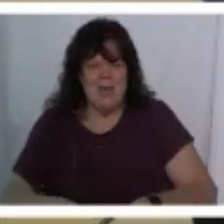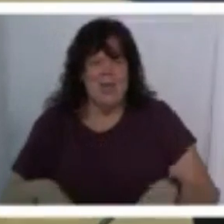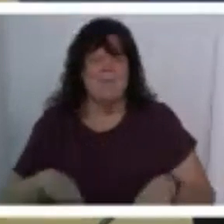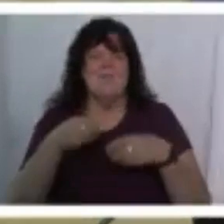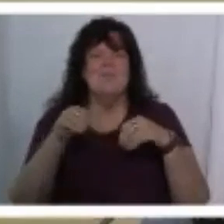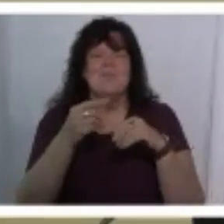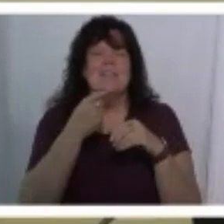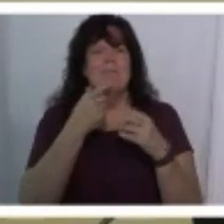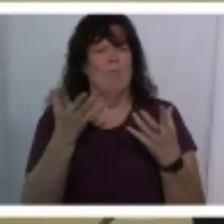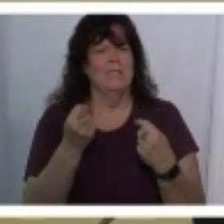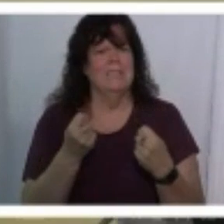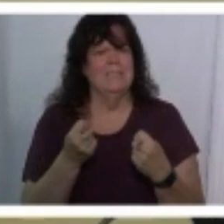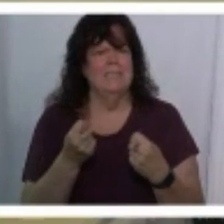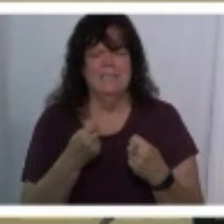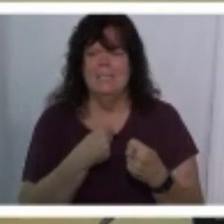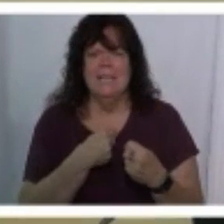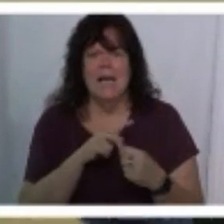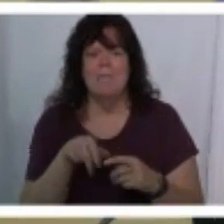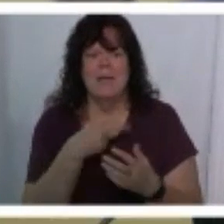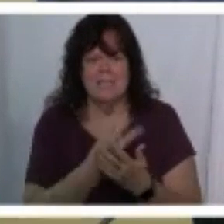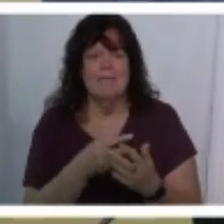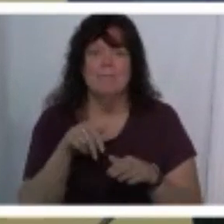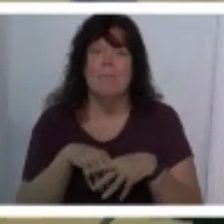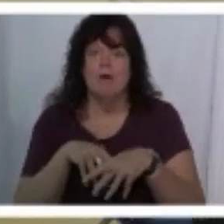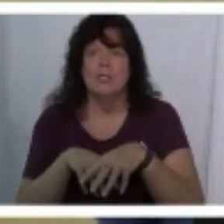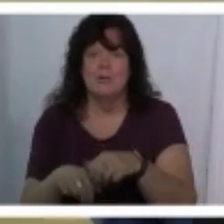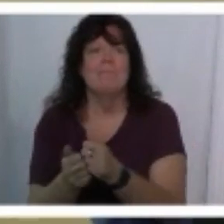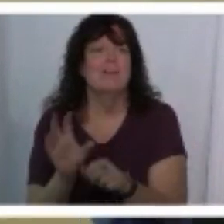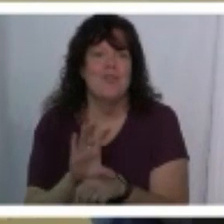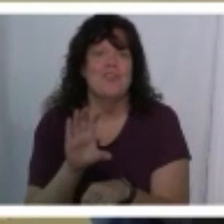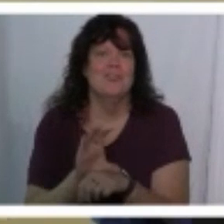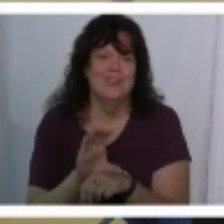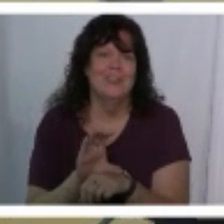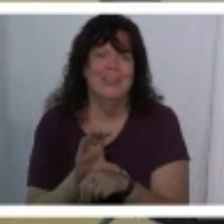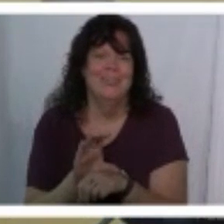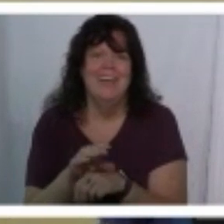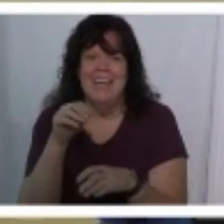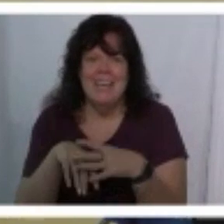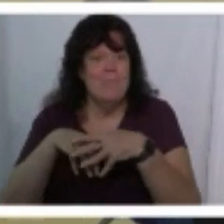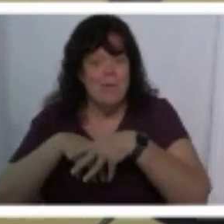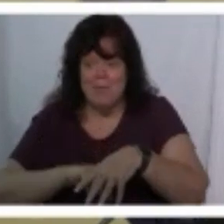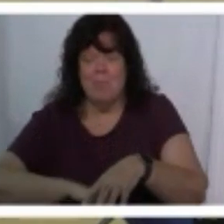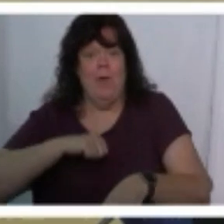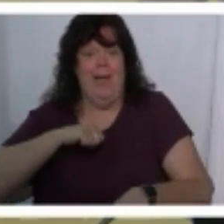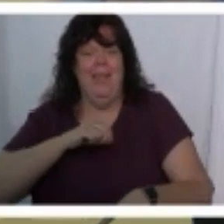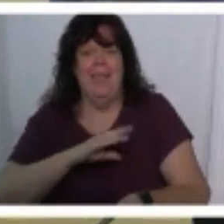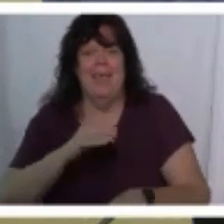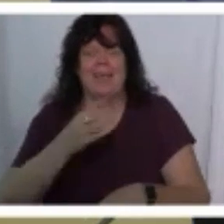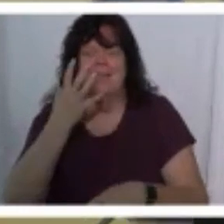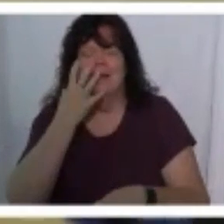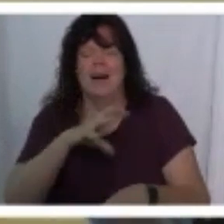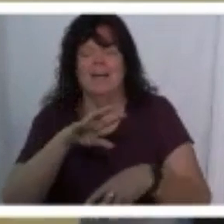and they said what and i said yeah i was marching with my church in the pride parade and overheated